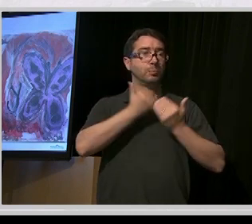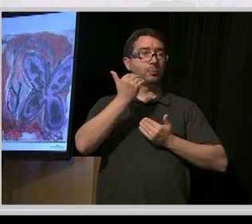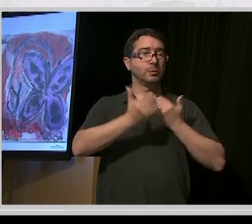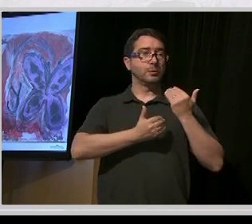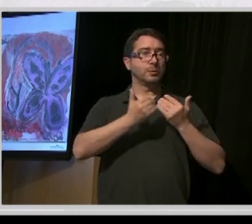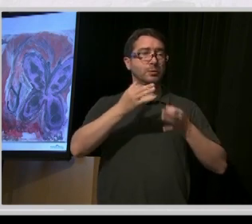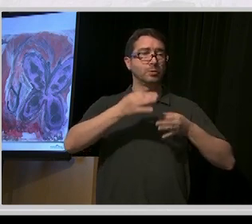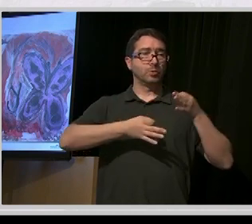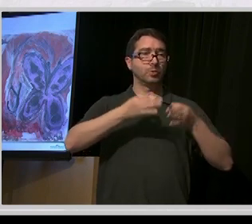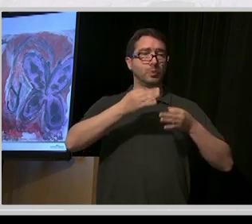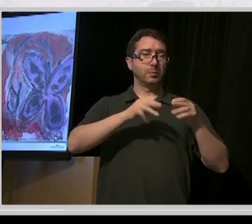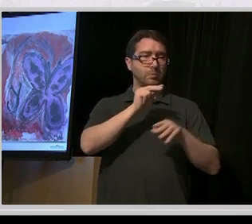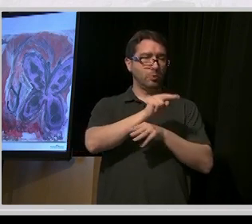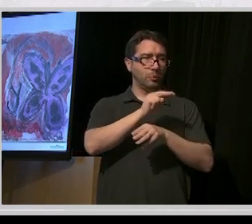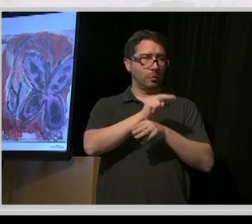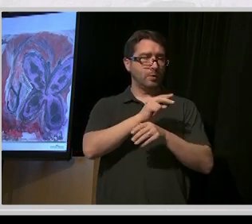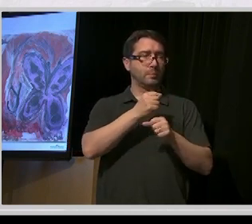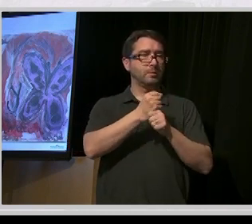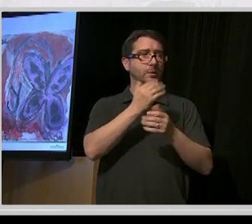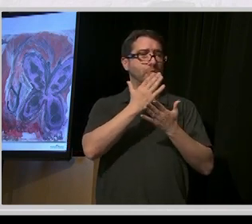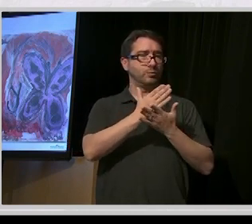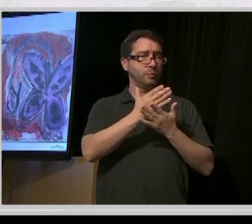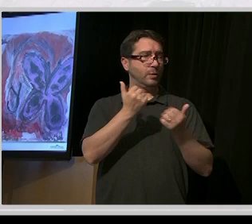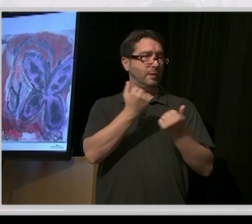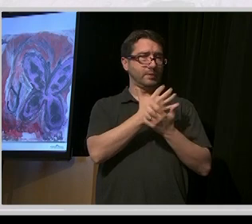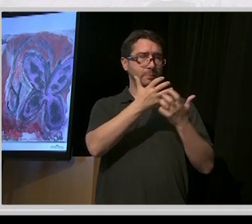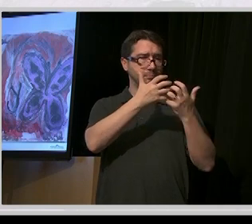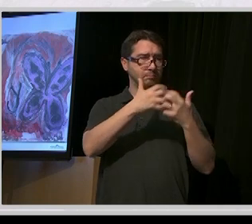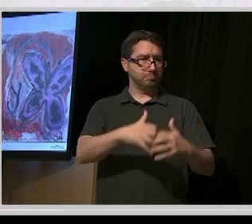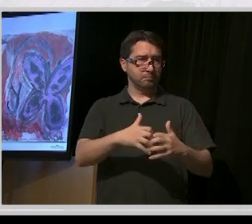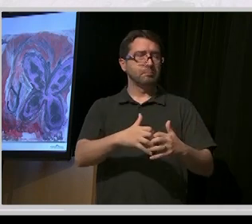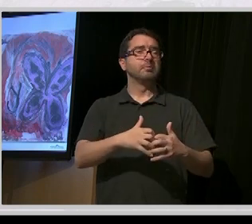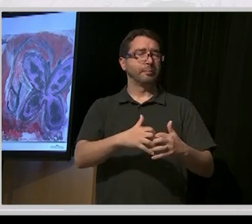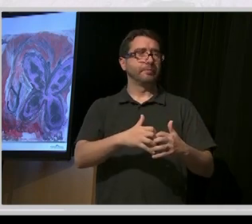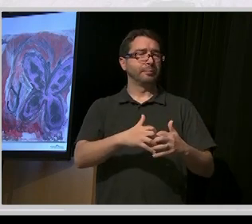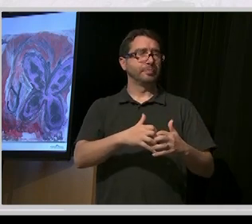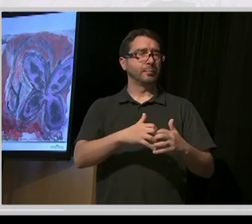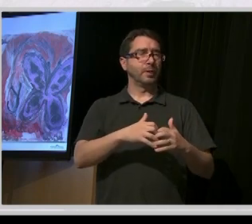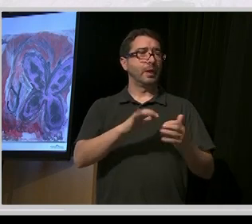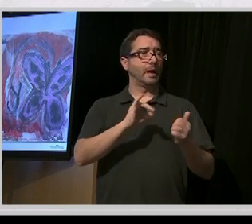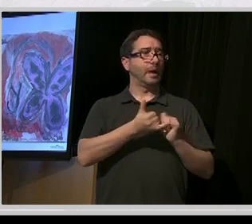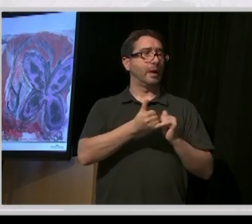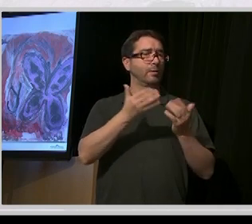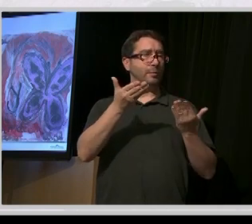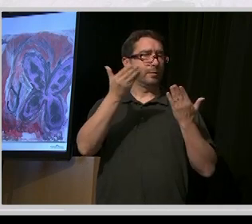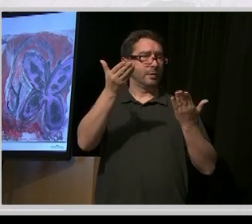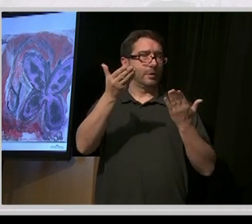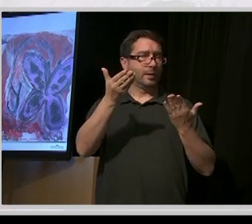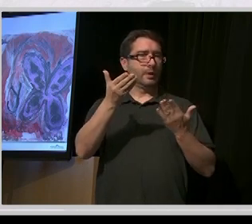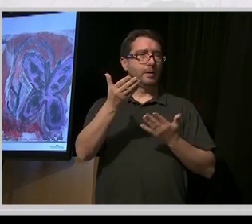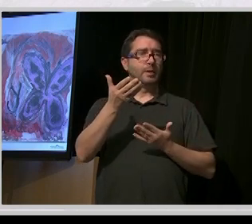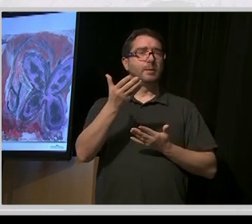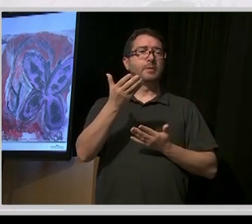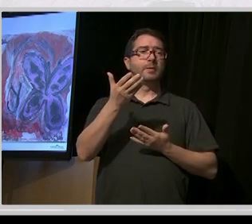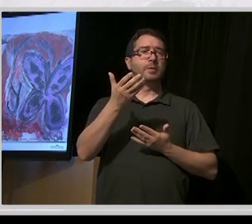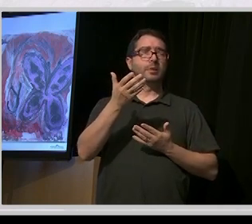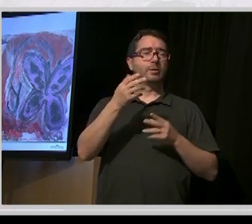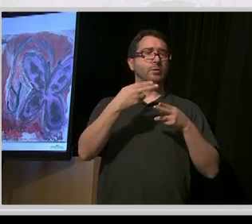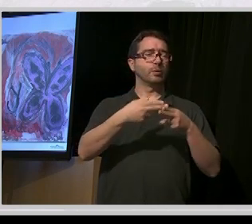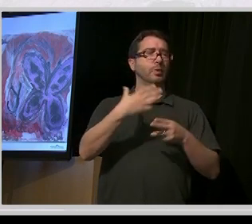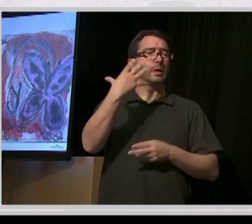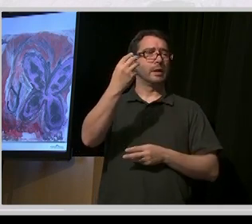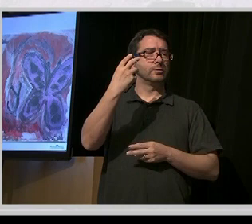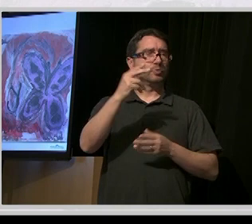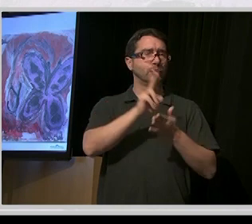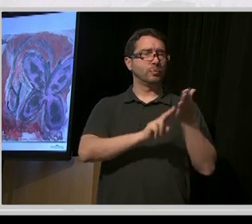and making sure the remedies are on track. so part of that is the recommendation about an external university team to help with